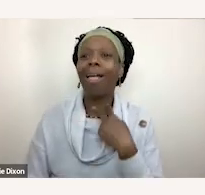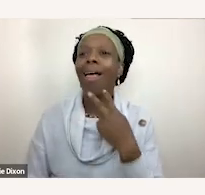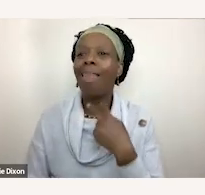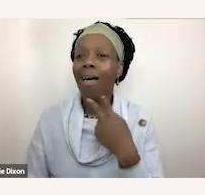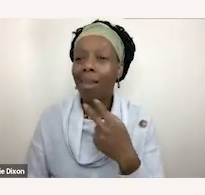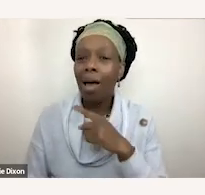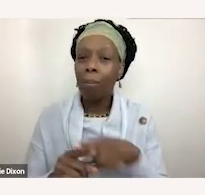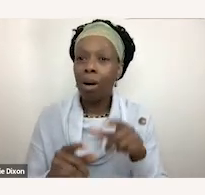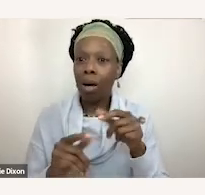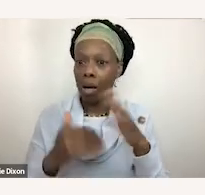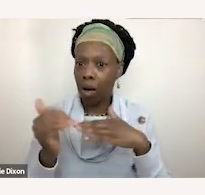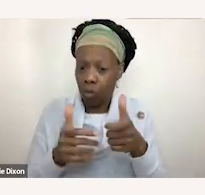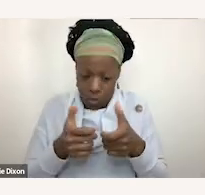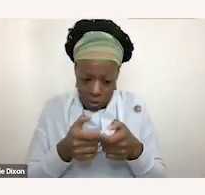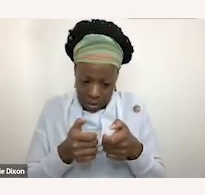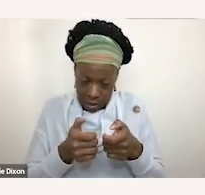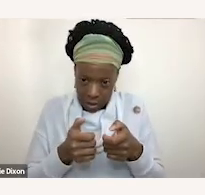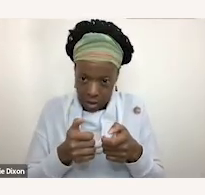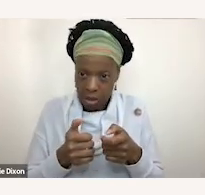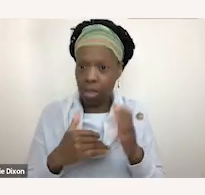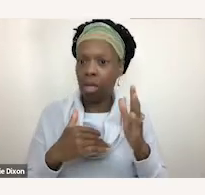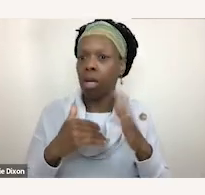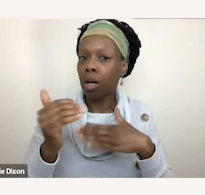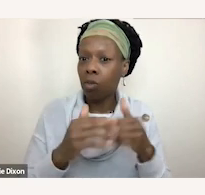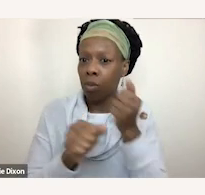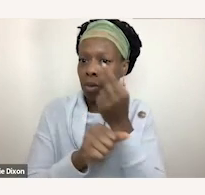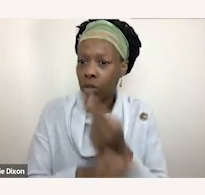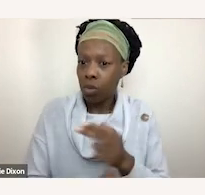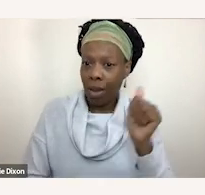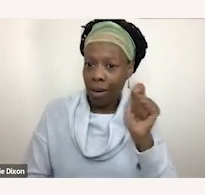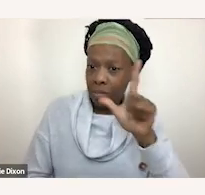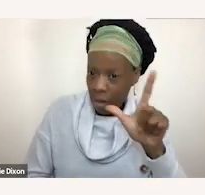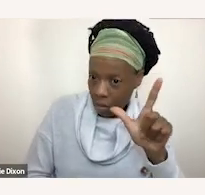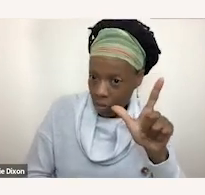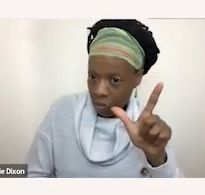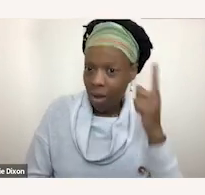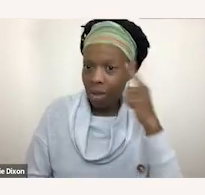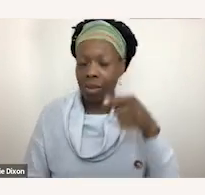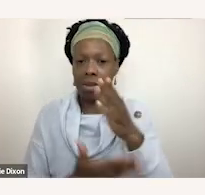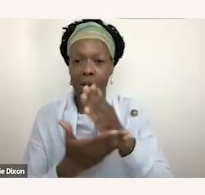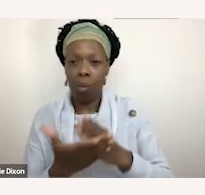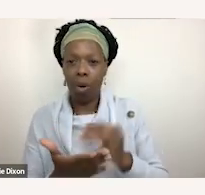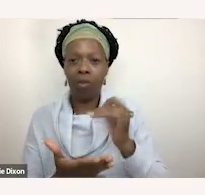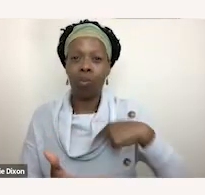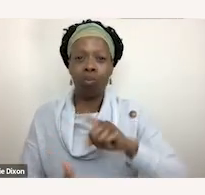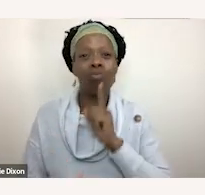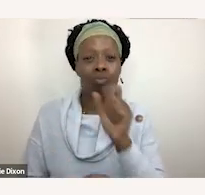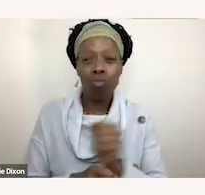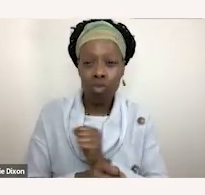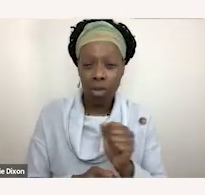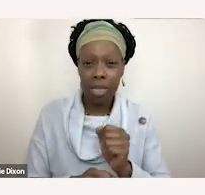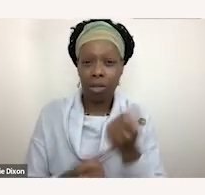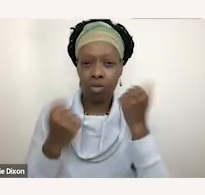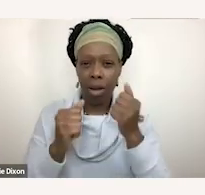texting somebody? Are we comfortable communicating with ASL? And I think this is the piece where we really sort of need to expand